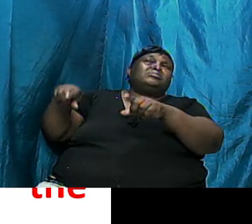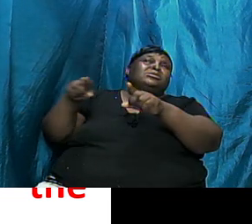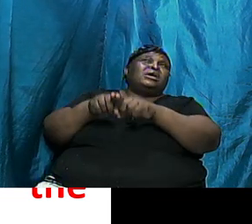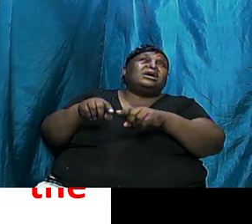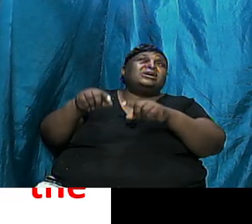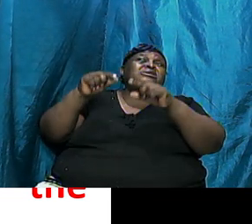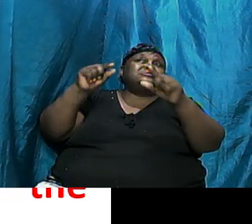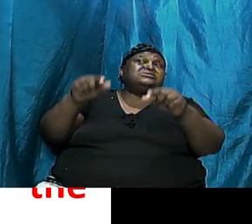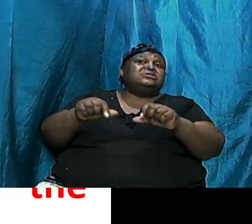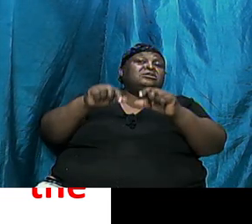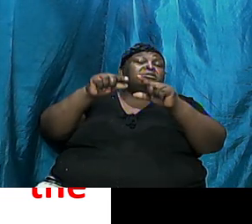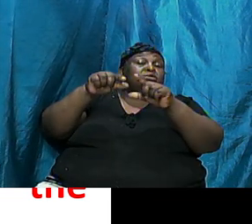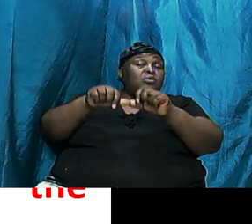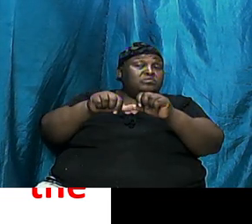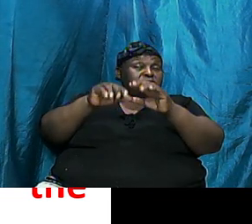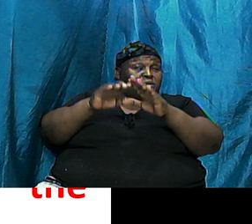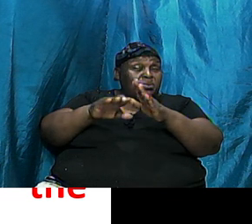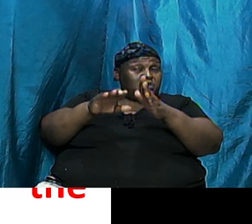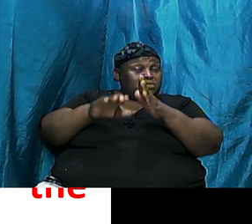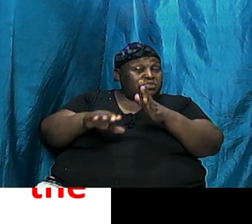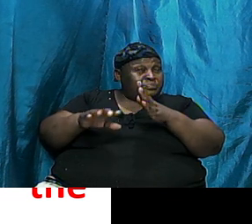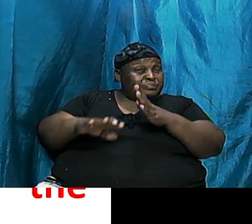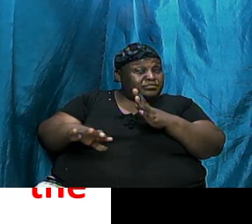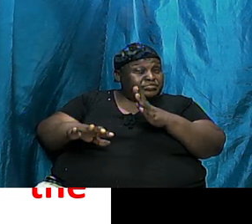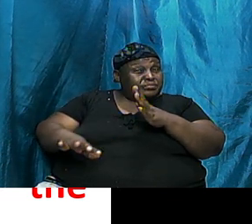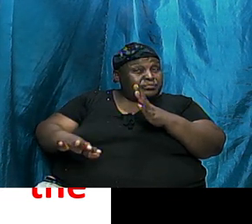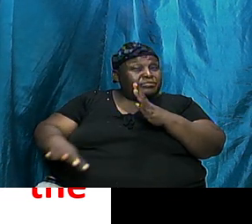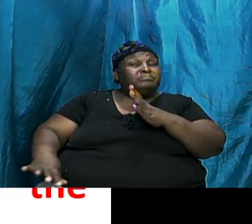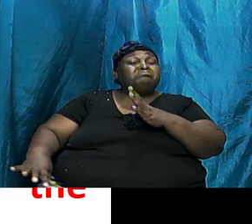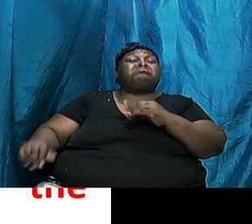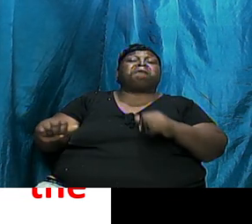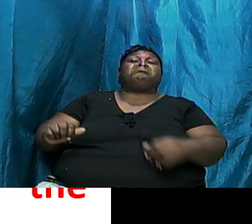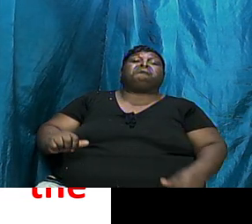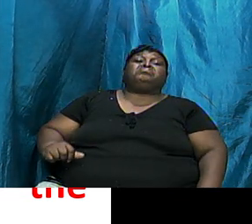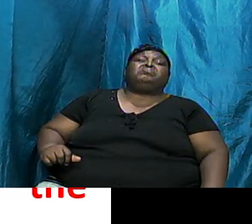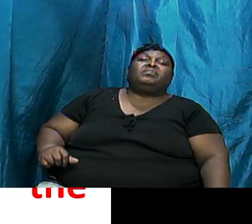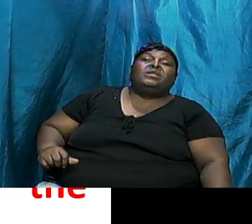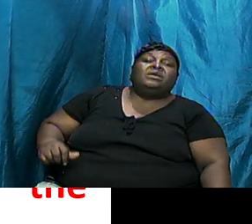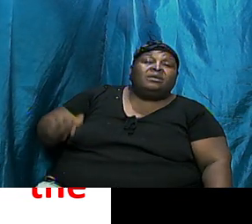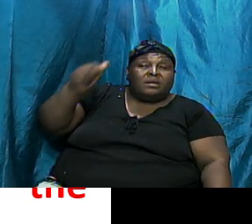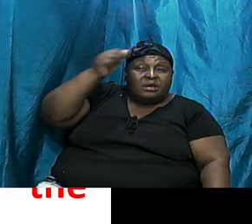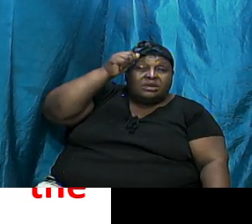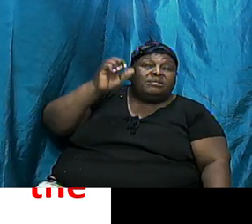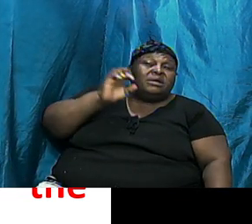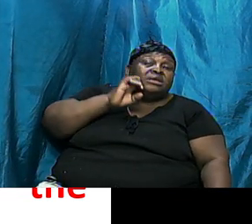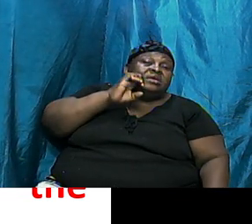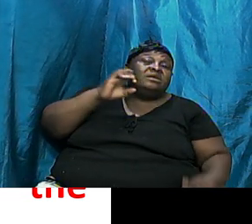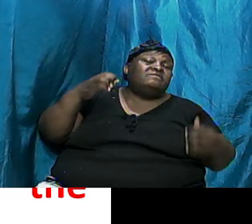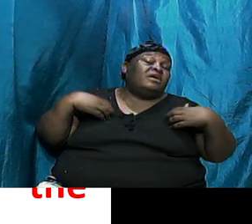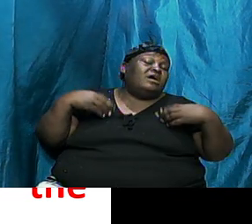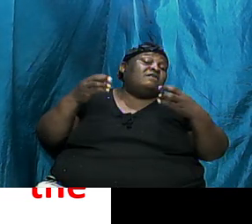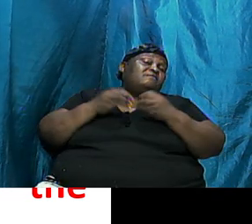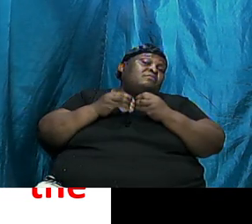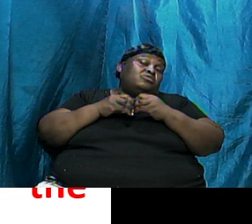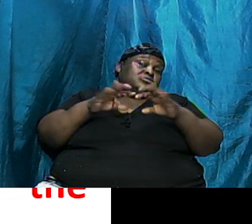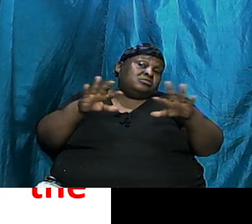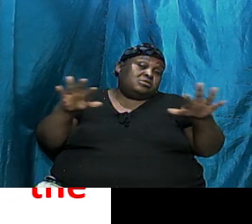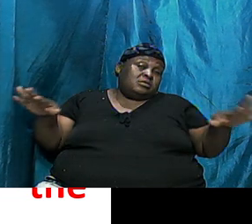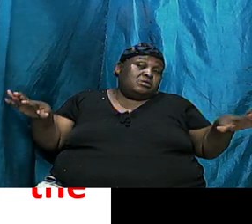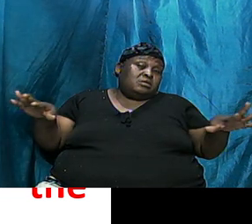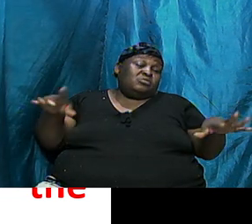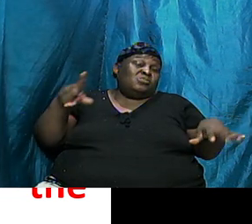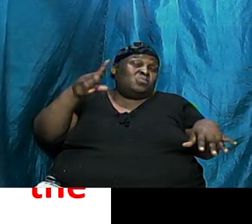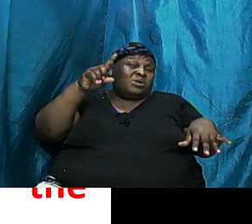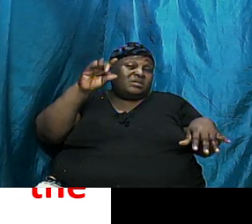And I do believe that over time, Adam and Eve had more children. But the one that seemed to